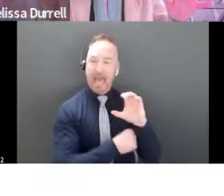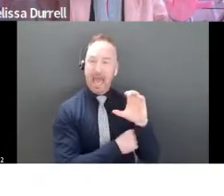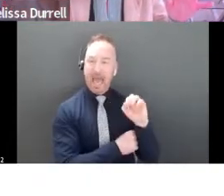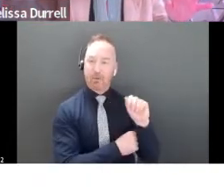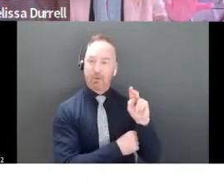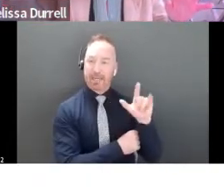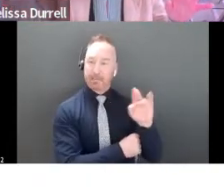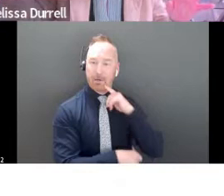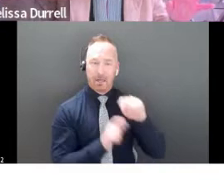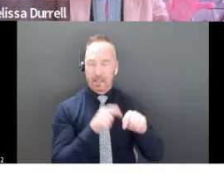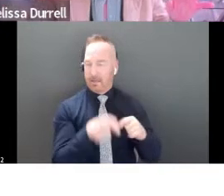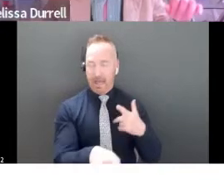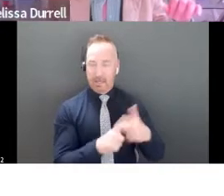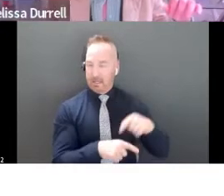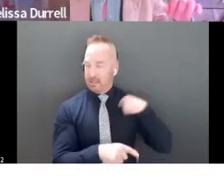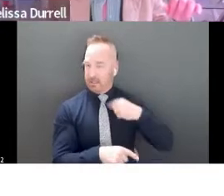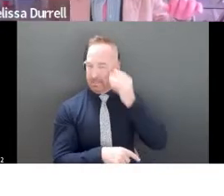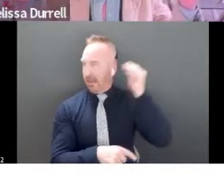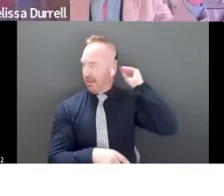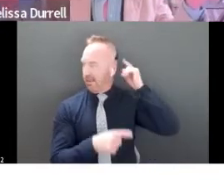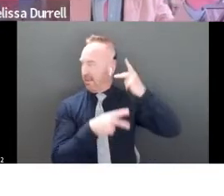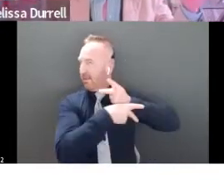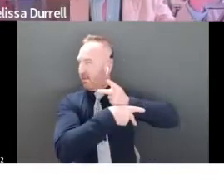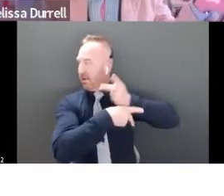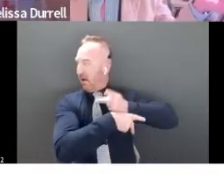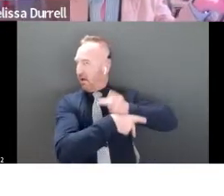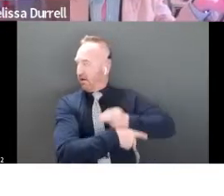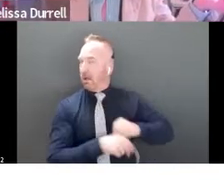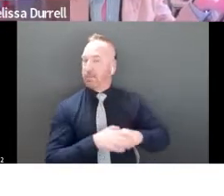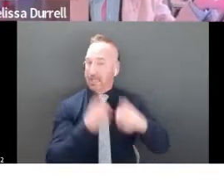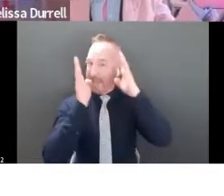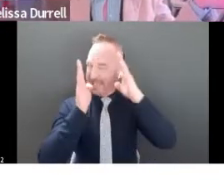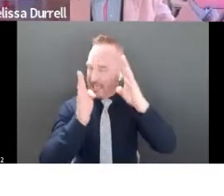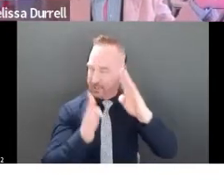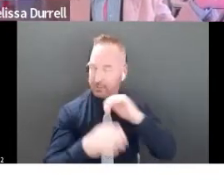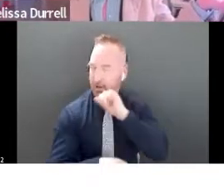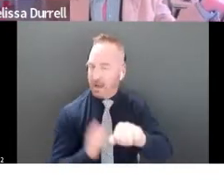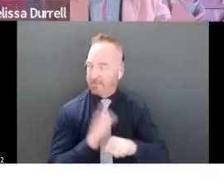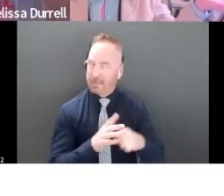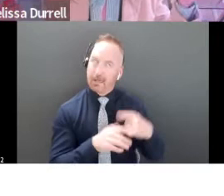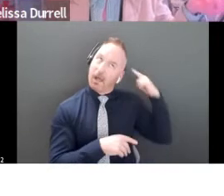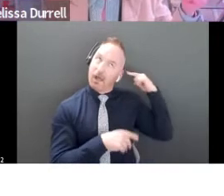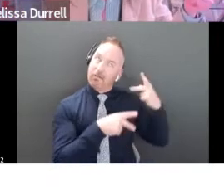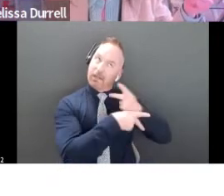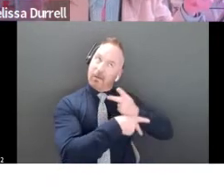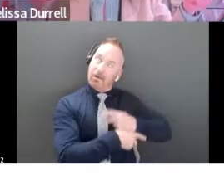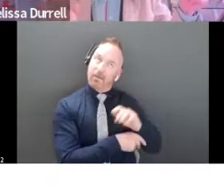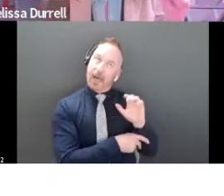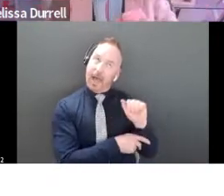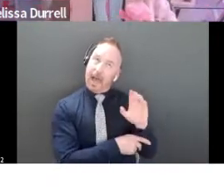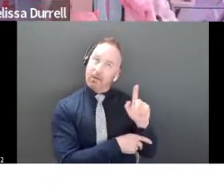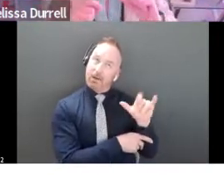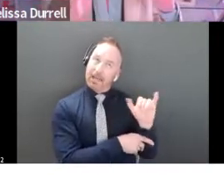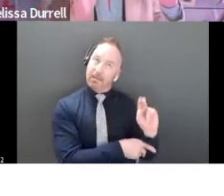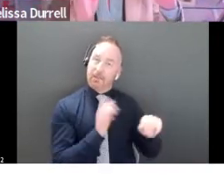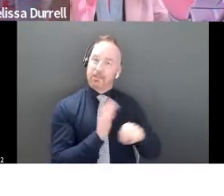will go back into its filing cabinet and try to figure out what that acronym is. Well, you just lost them for five seconds while they're trying to figure it out. And five seconds are precious, right?